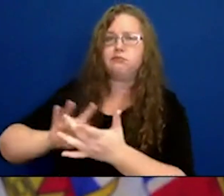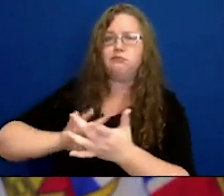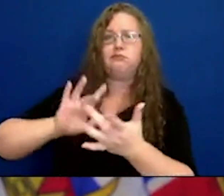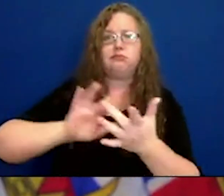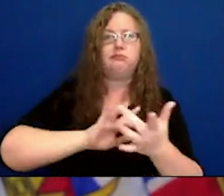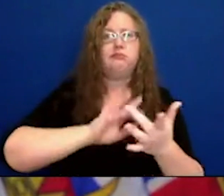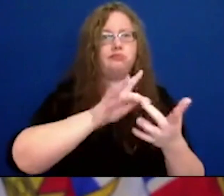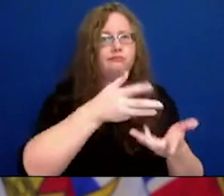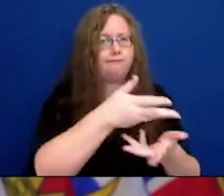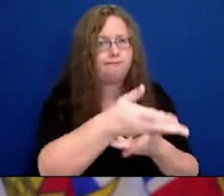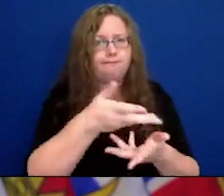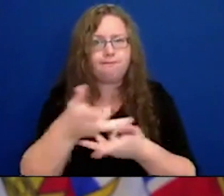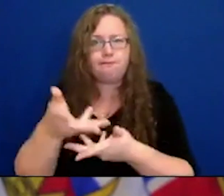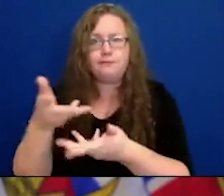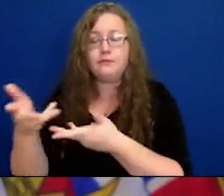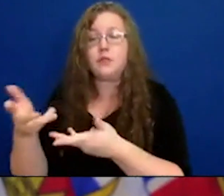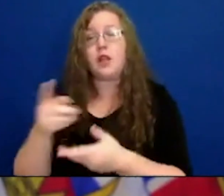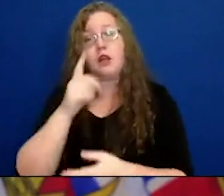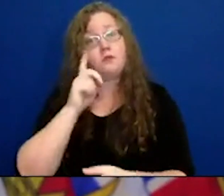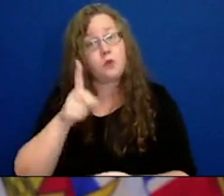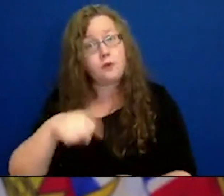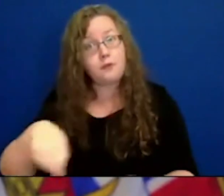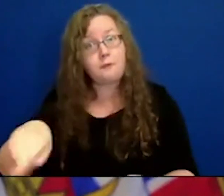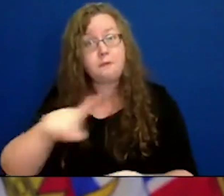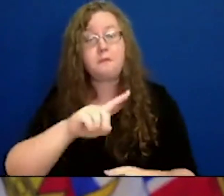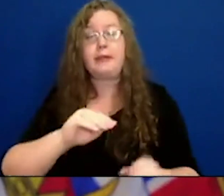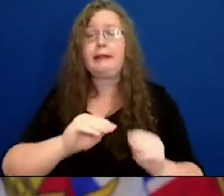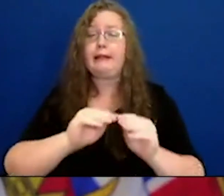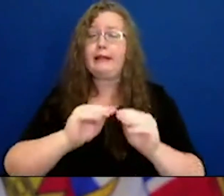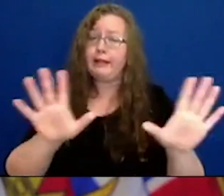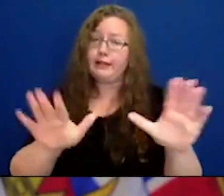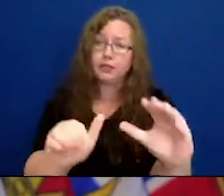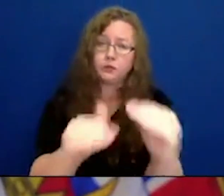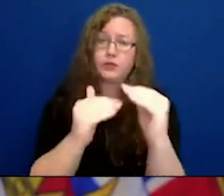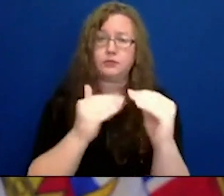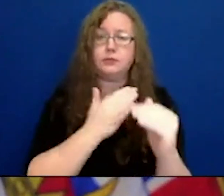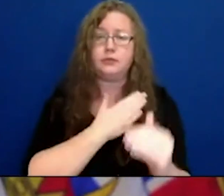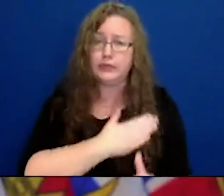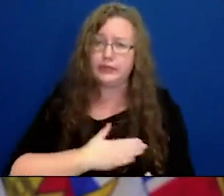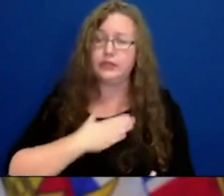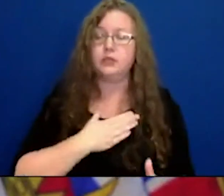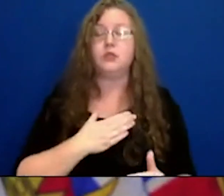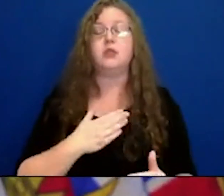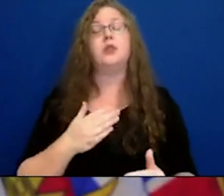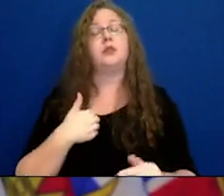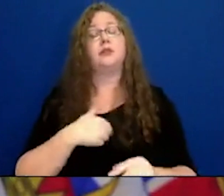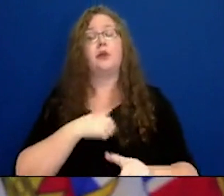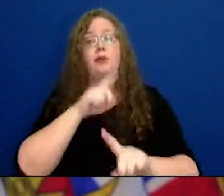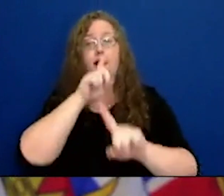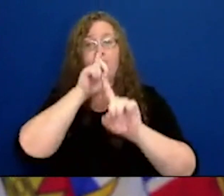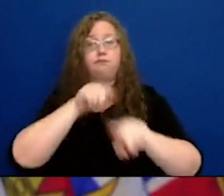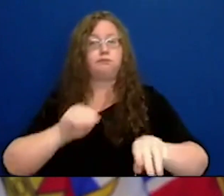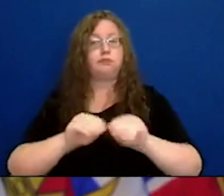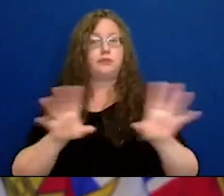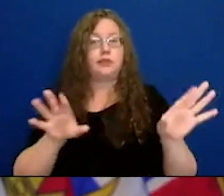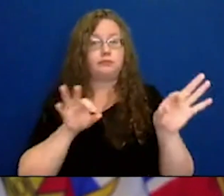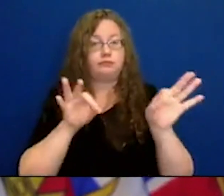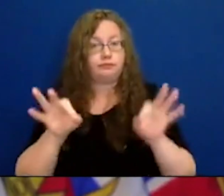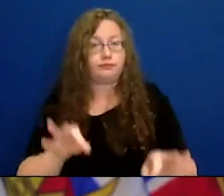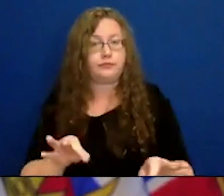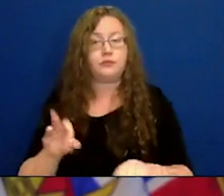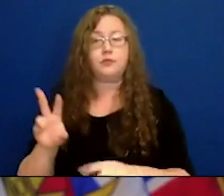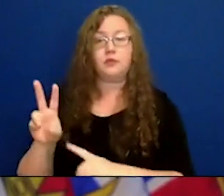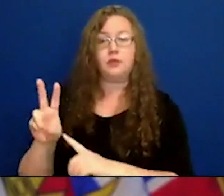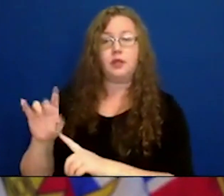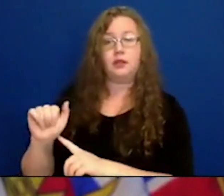a lot simpler for them to have very clear restrictions. And the guidelines that have come out from VIA Sport, we were looking at modifying them